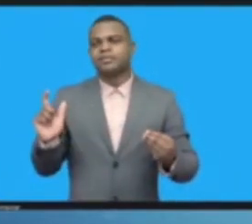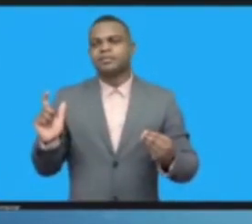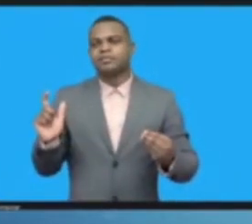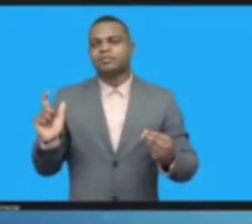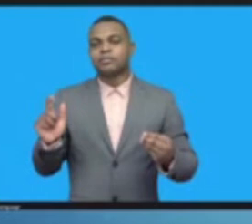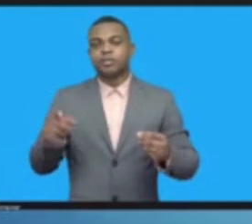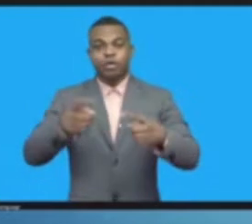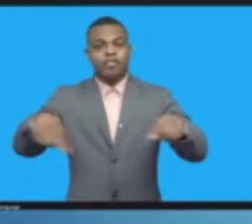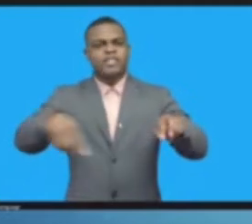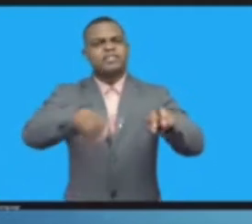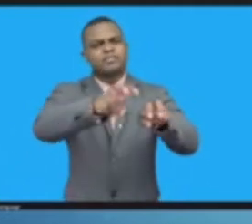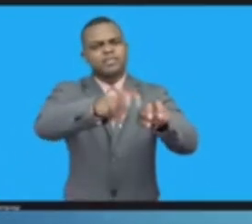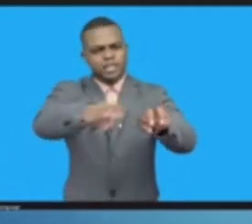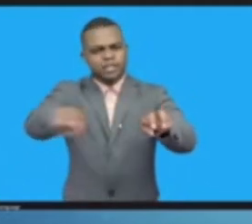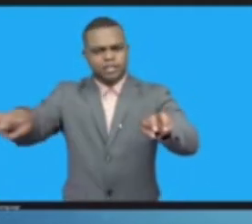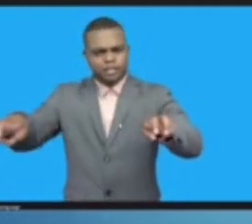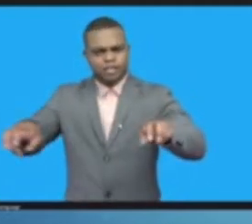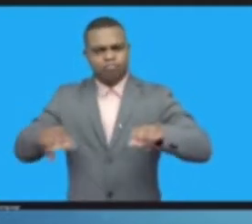Okay.